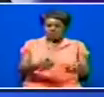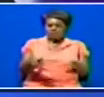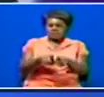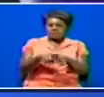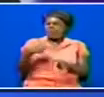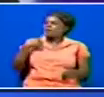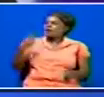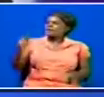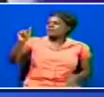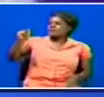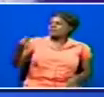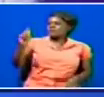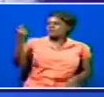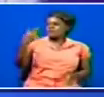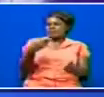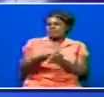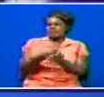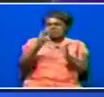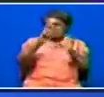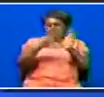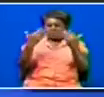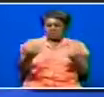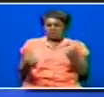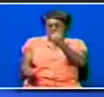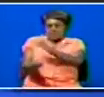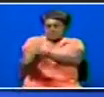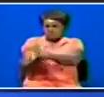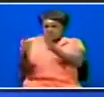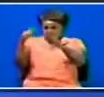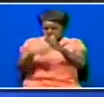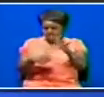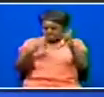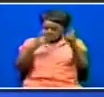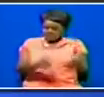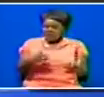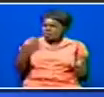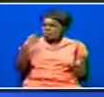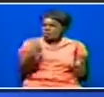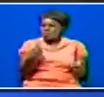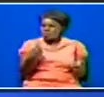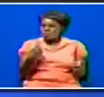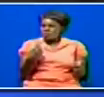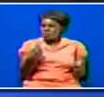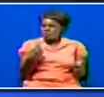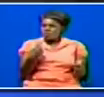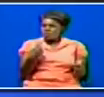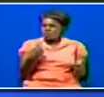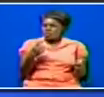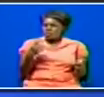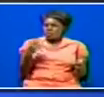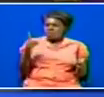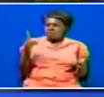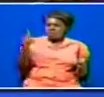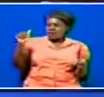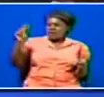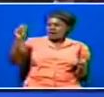100,000 Kenya shillings. And joining me now to give us more perspective of these awards is none other than Daddy Owen. Thank you so